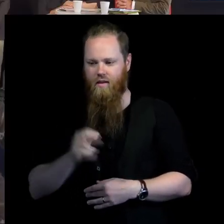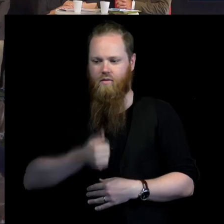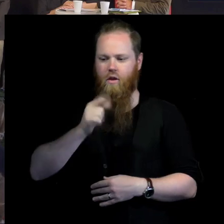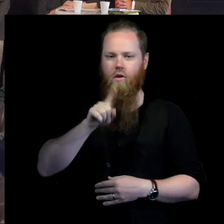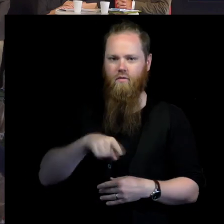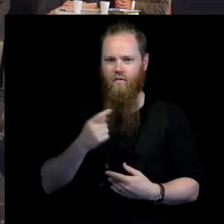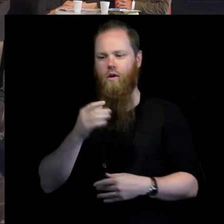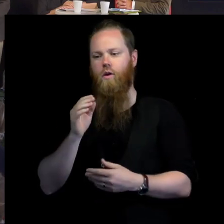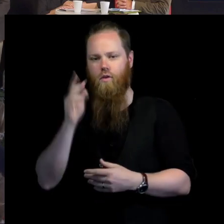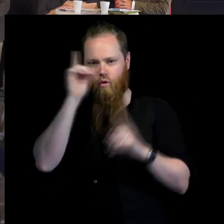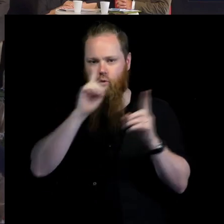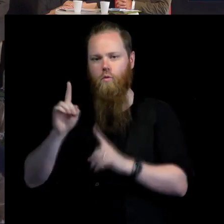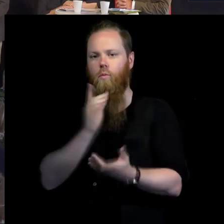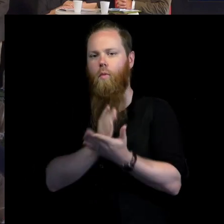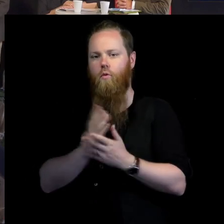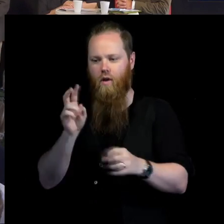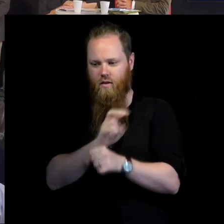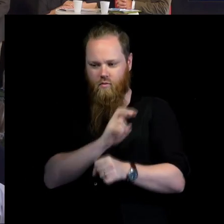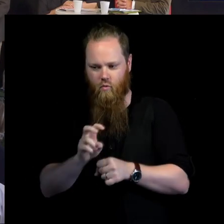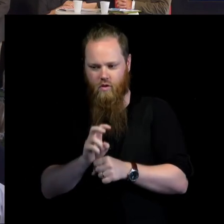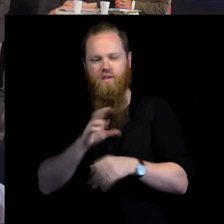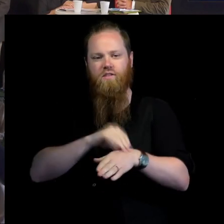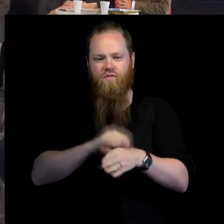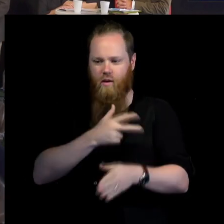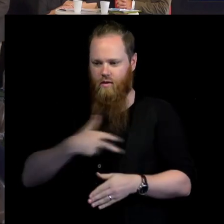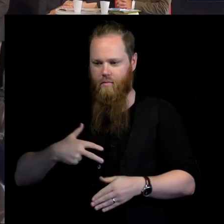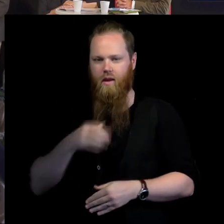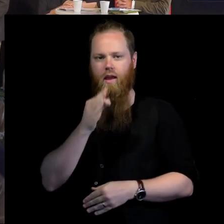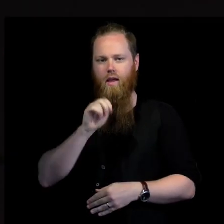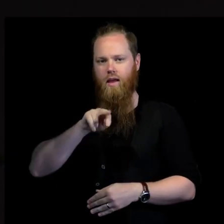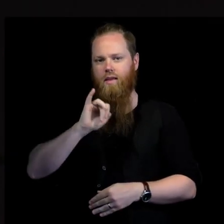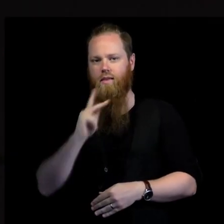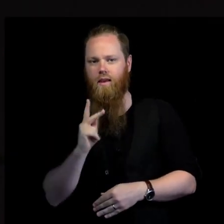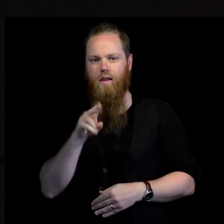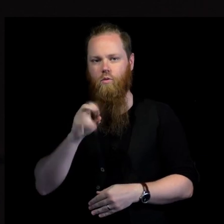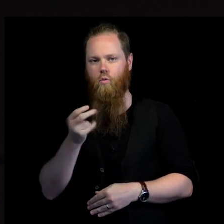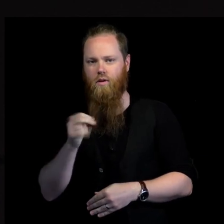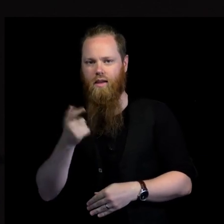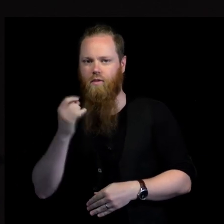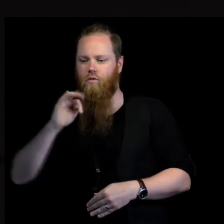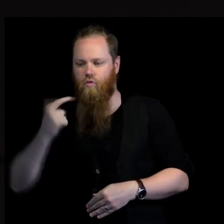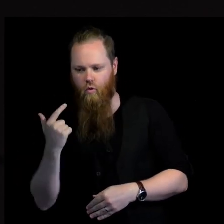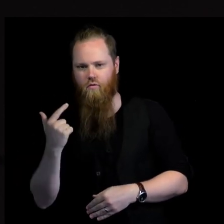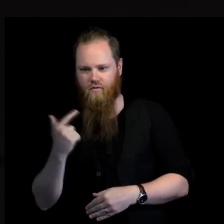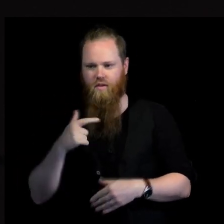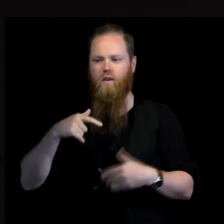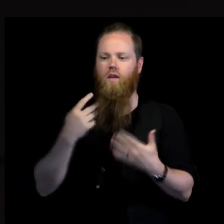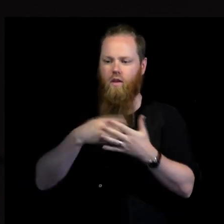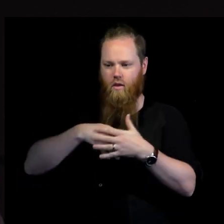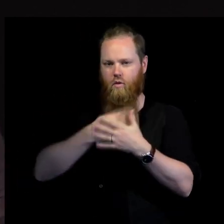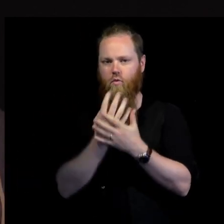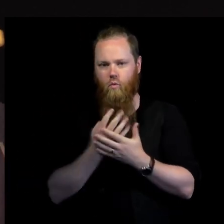then we have Henrik Nordentoft director of UNHCR's northern European office and